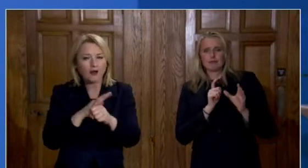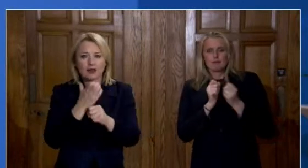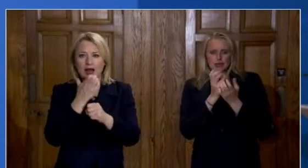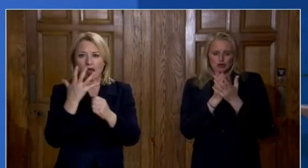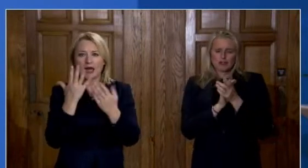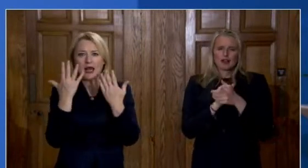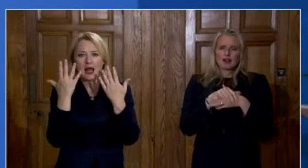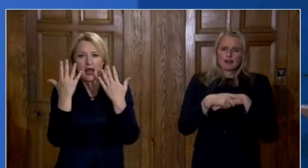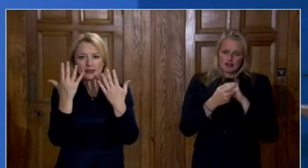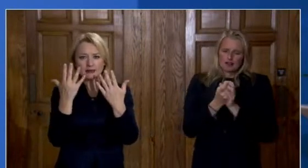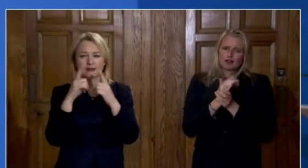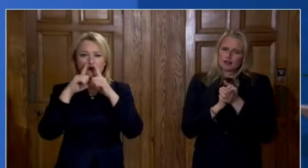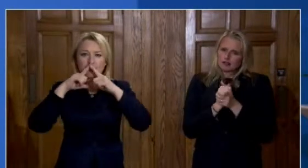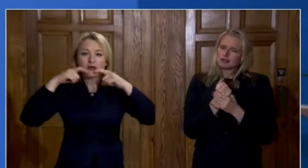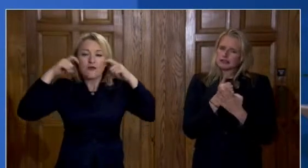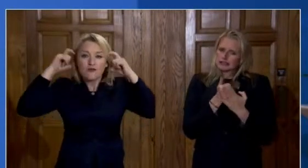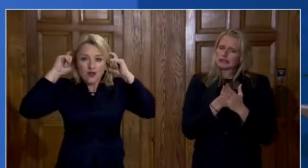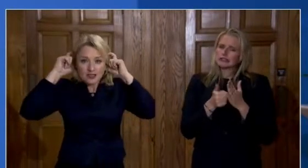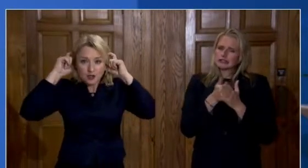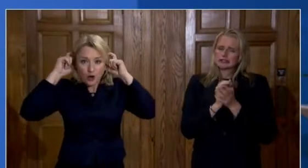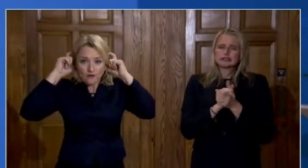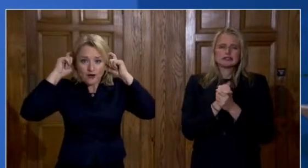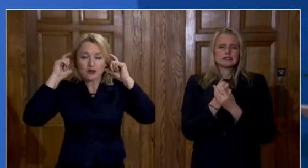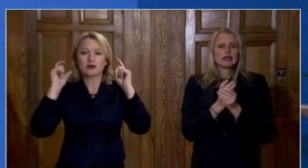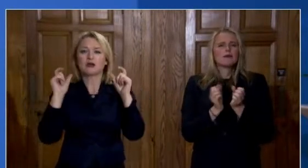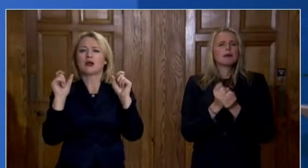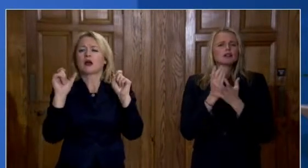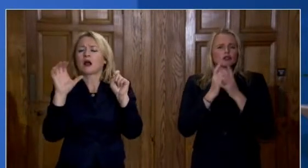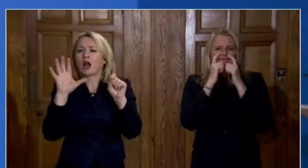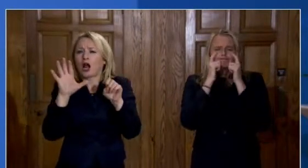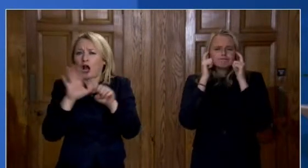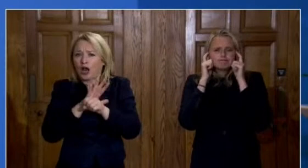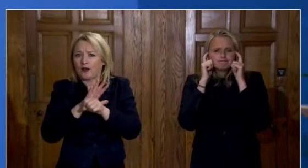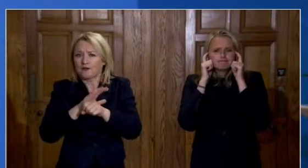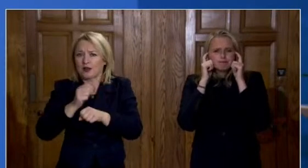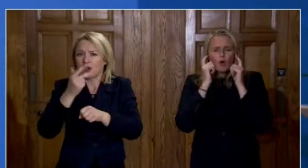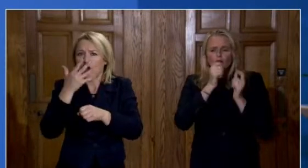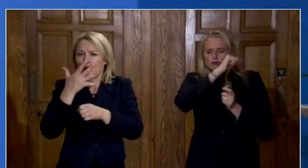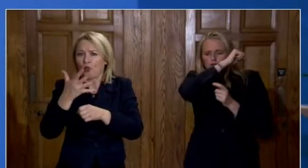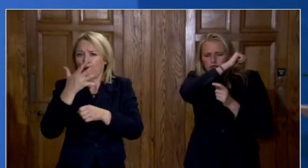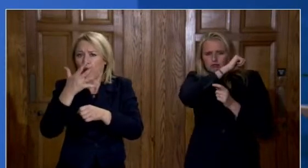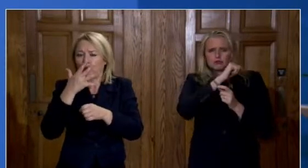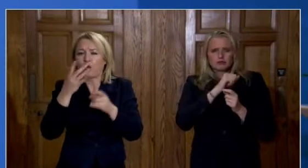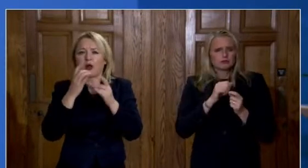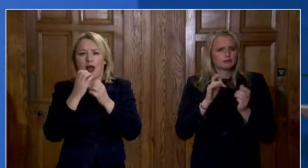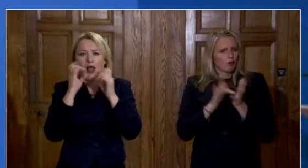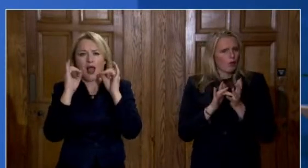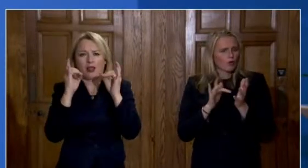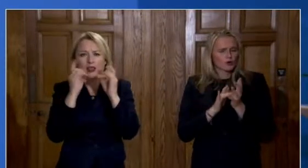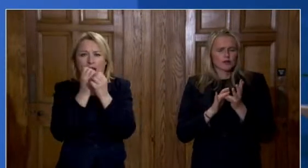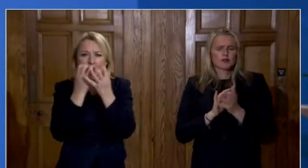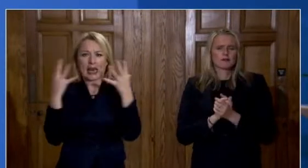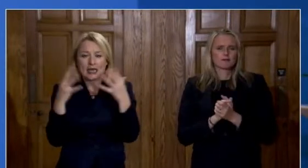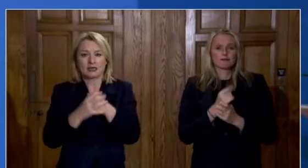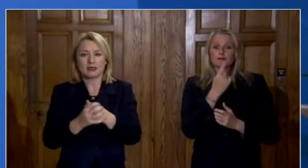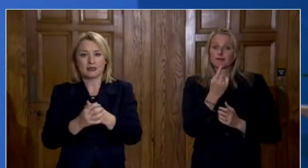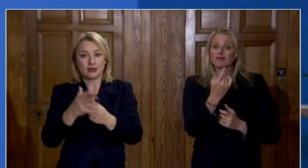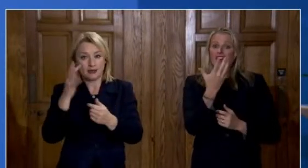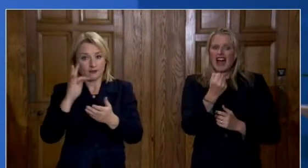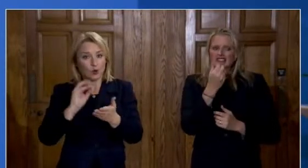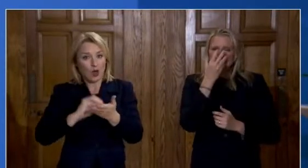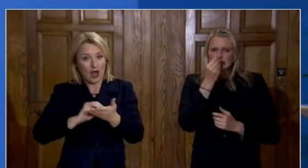wearing face coverings where appropriate, careful respiratory hygiene. If you are symptomatic,